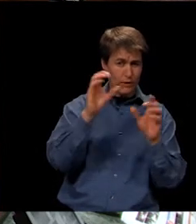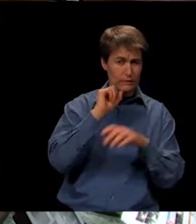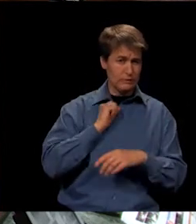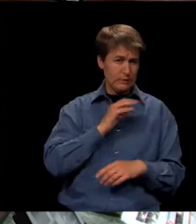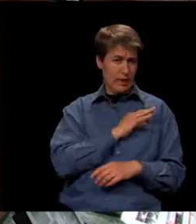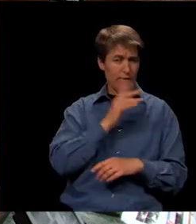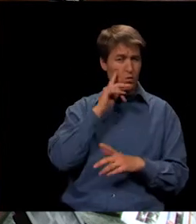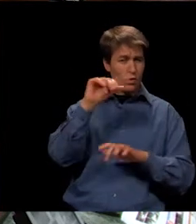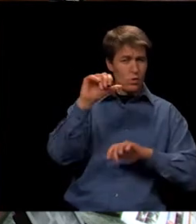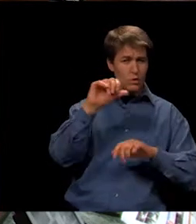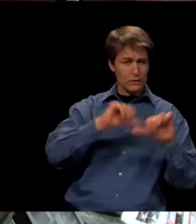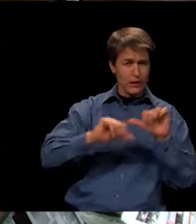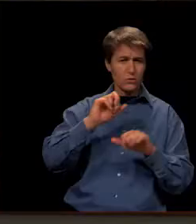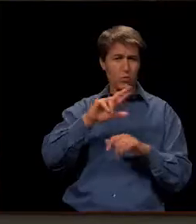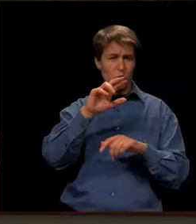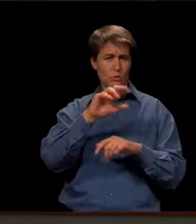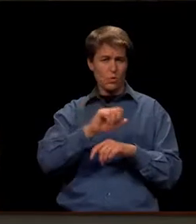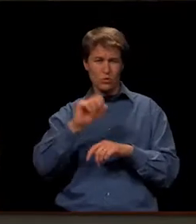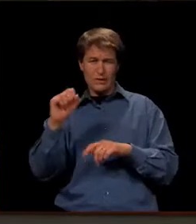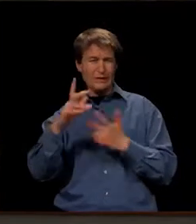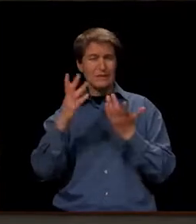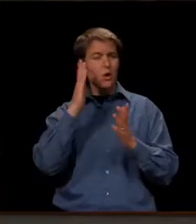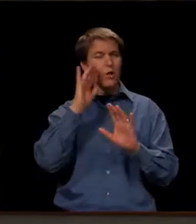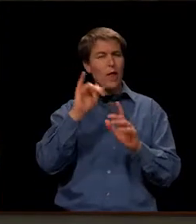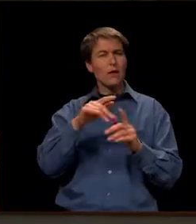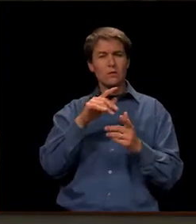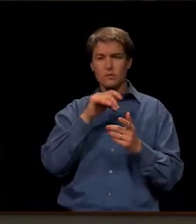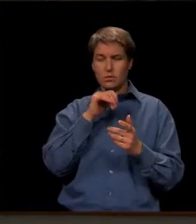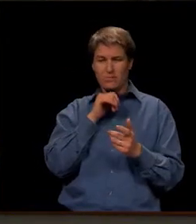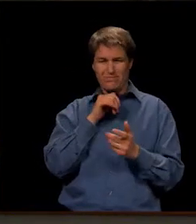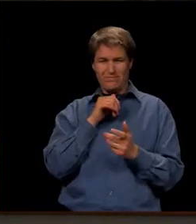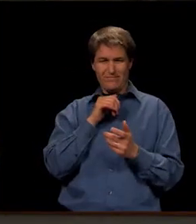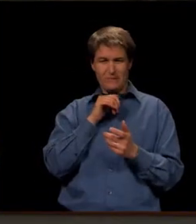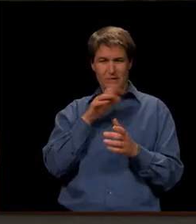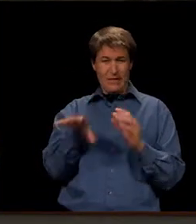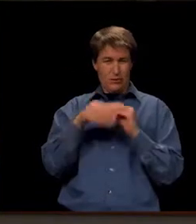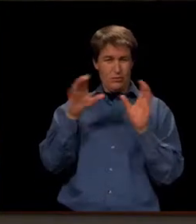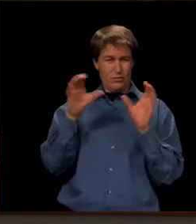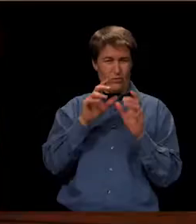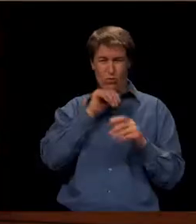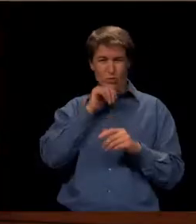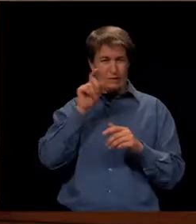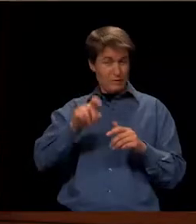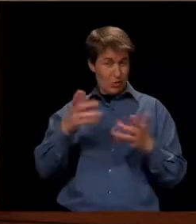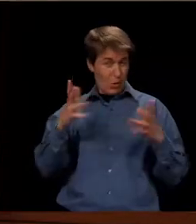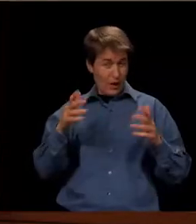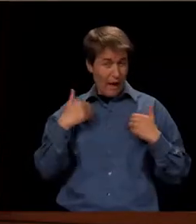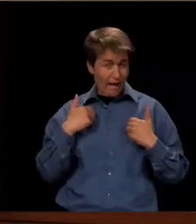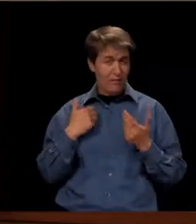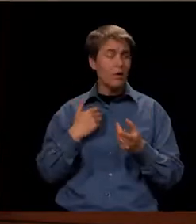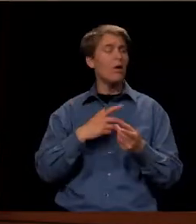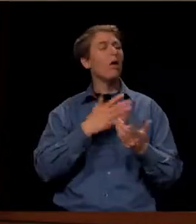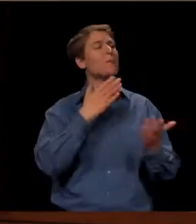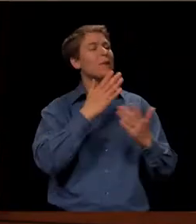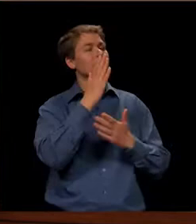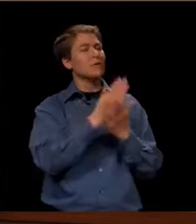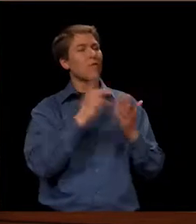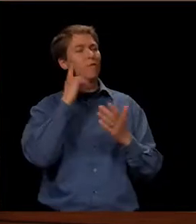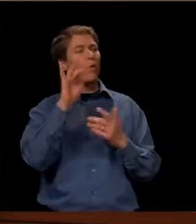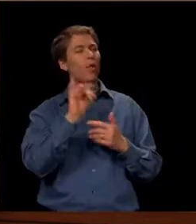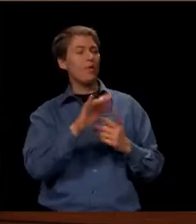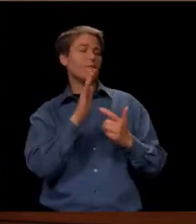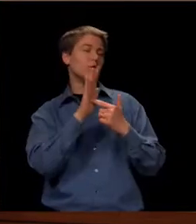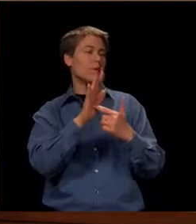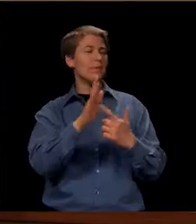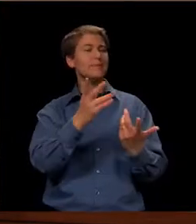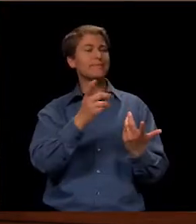or the social sciences would not necessarily have? We might have some, especially, if you will, in the law enforcement